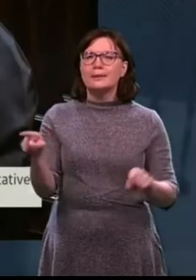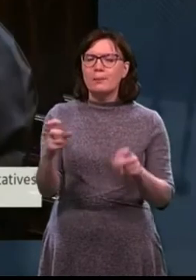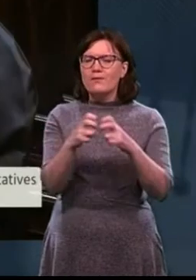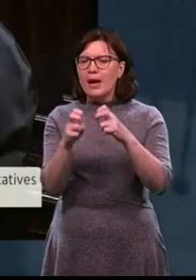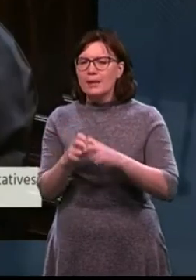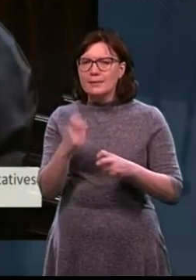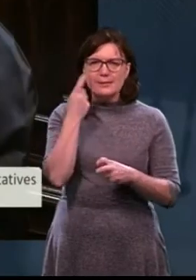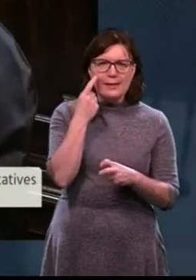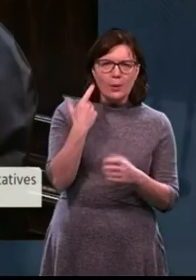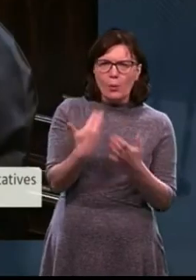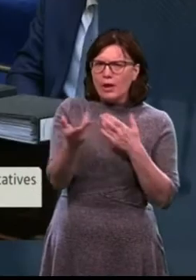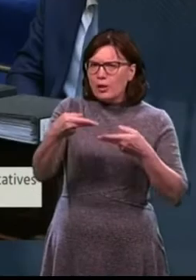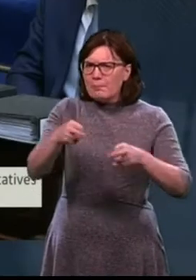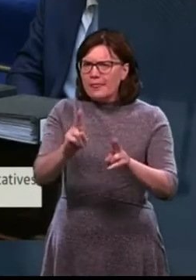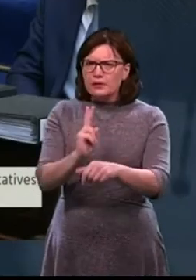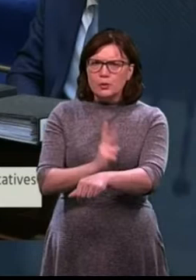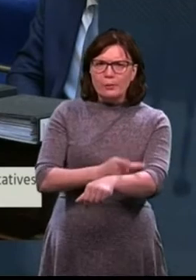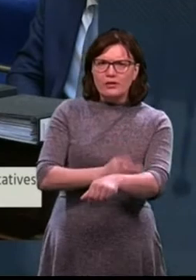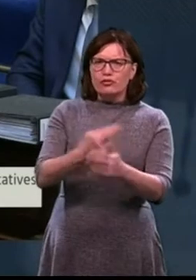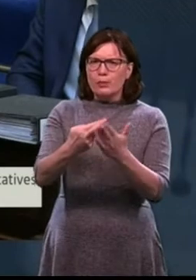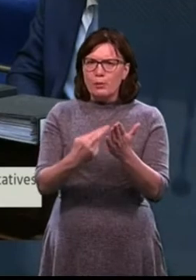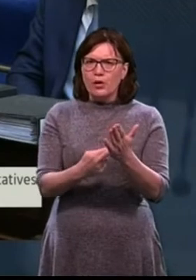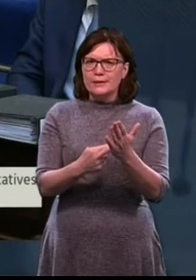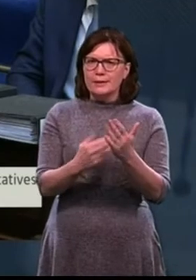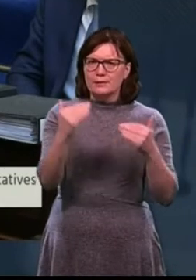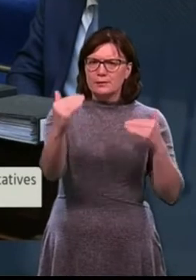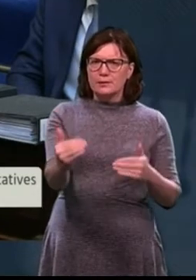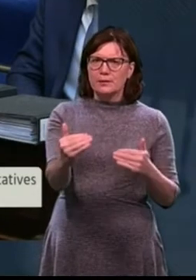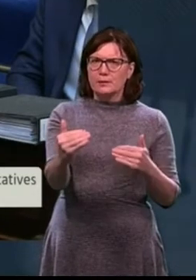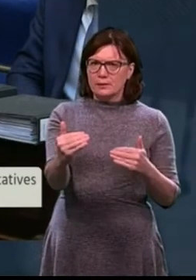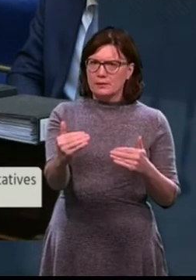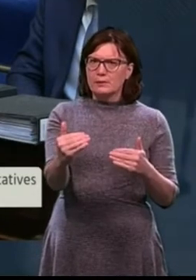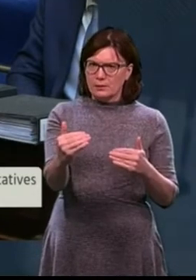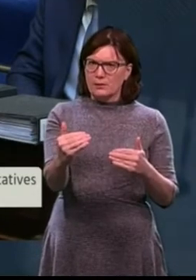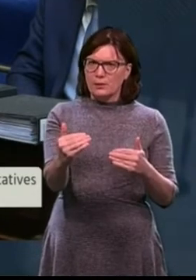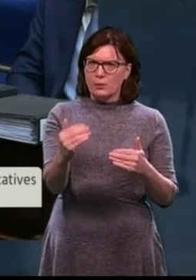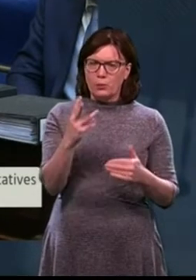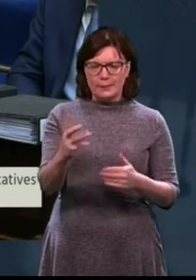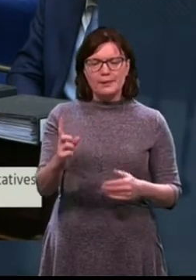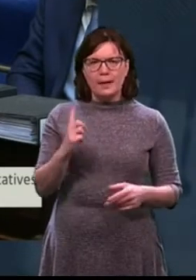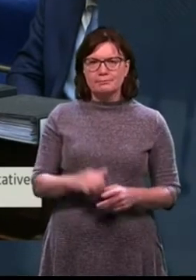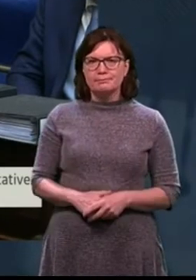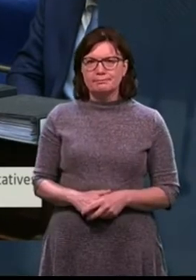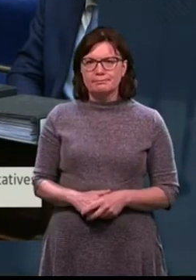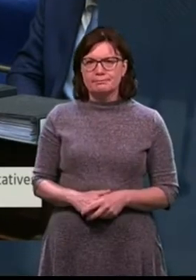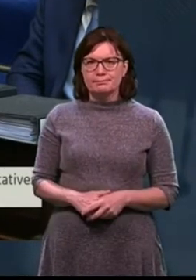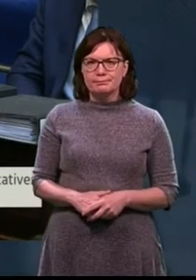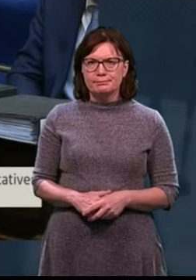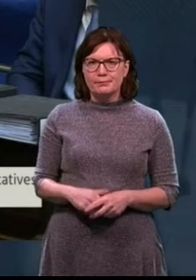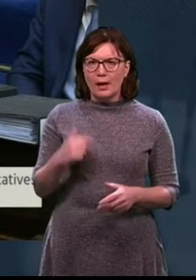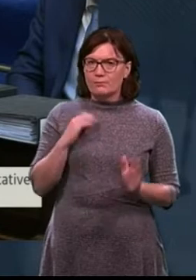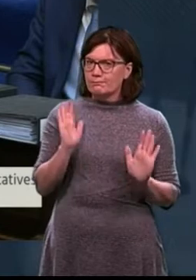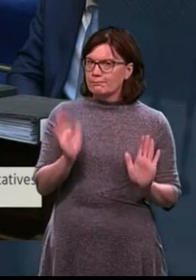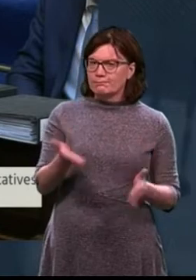caseload from a continuous six-month predefined time period in 2021. I am looking, and I've been in discussions